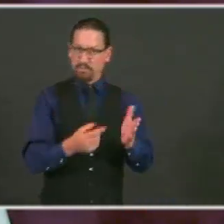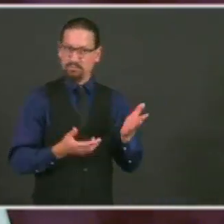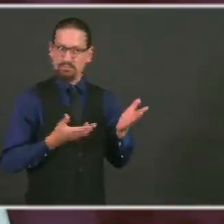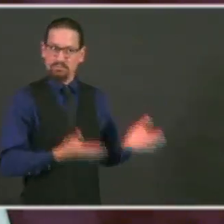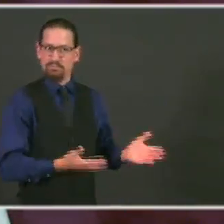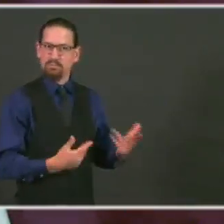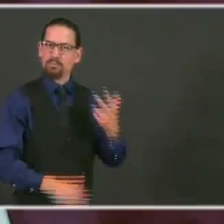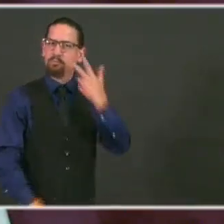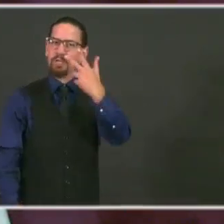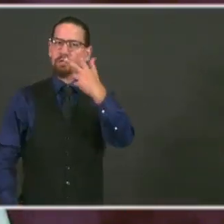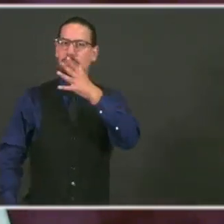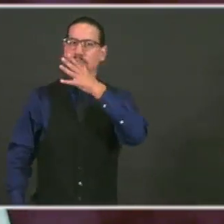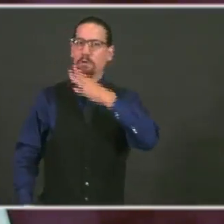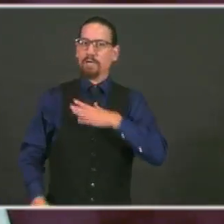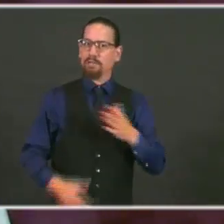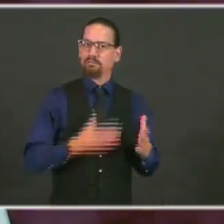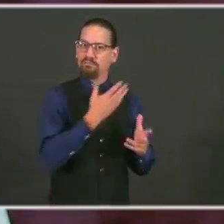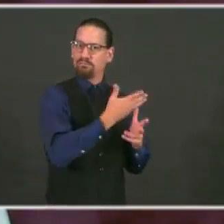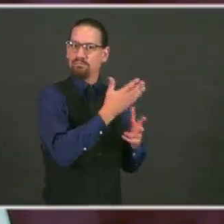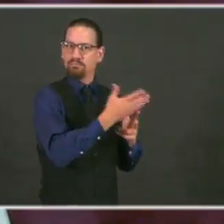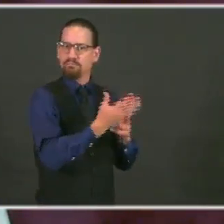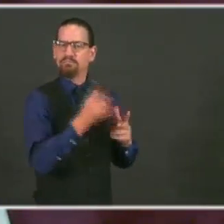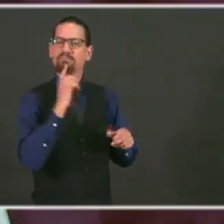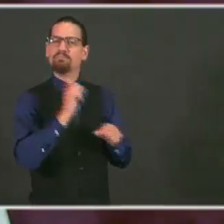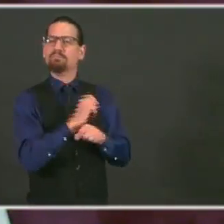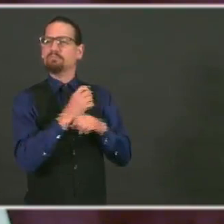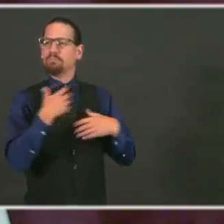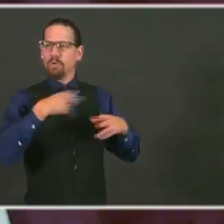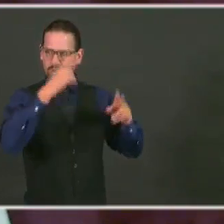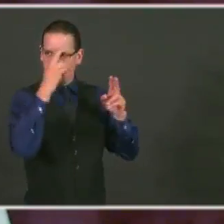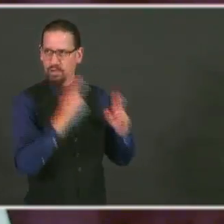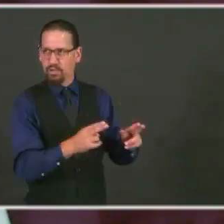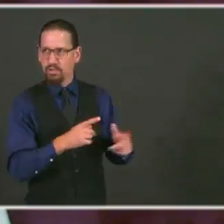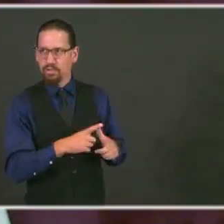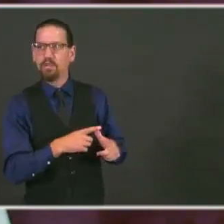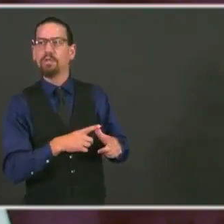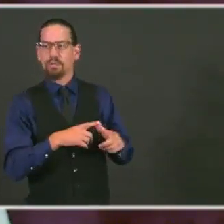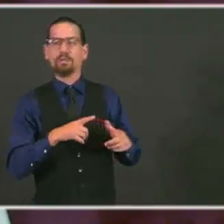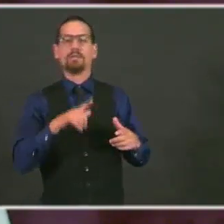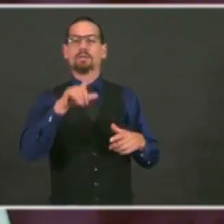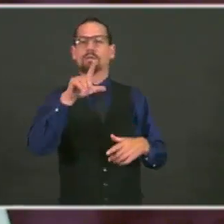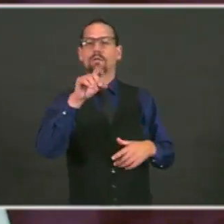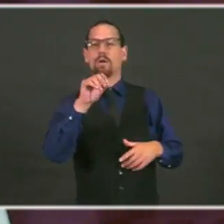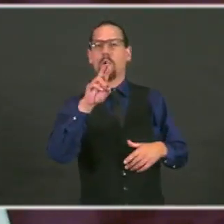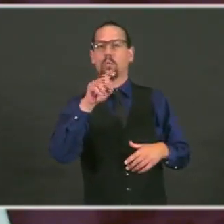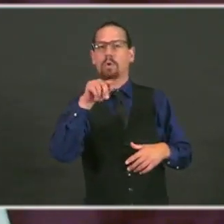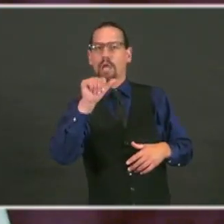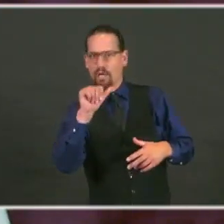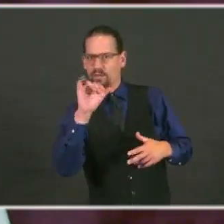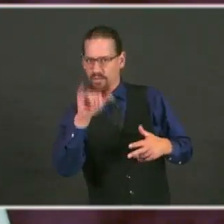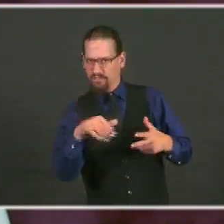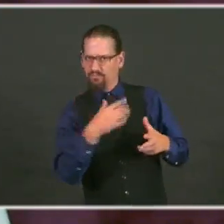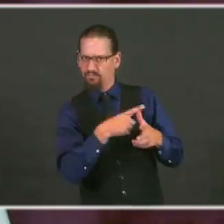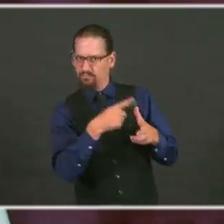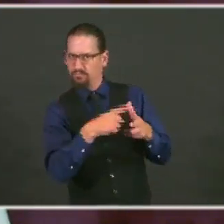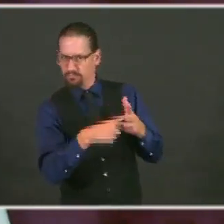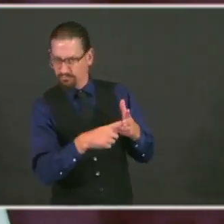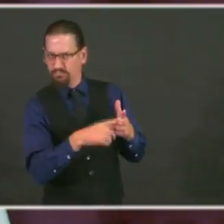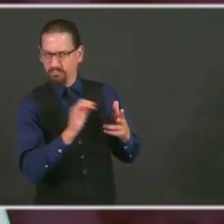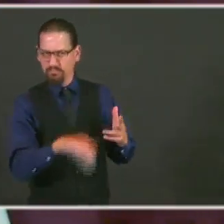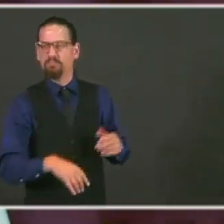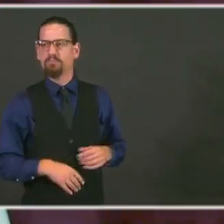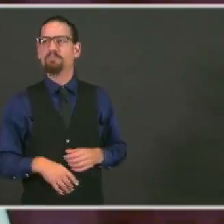And I want to thank all Rhode Islanders for being positive. Let's have a can-do attitude and figure out what we can do